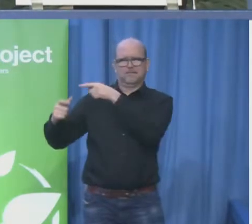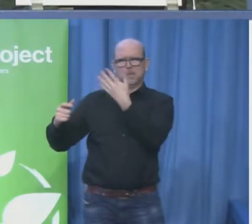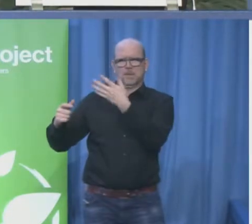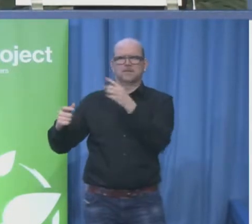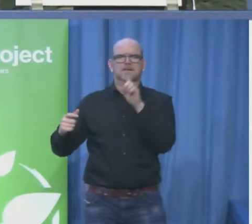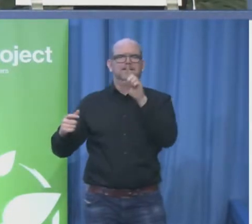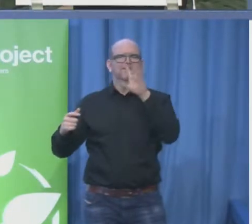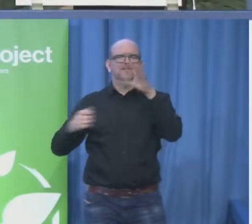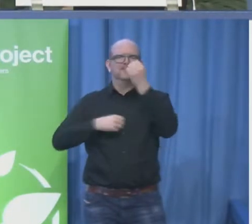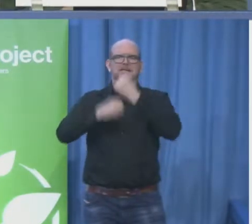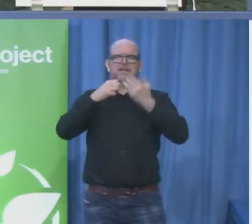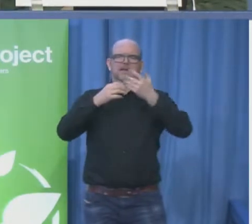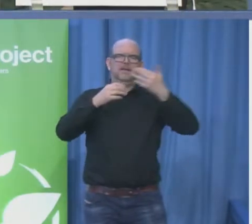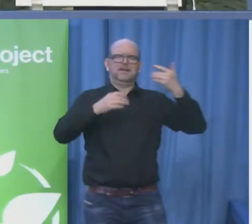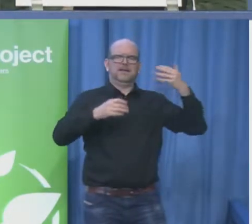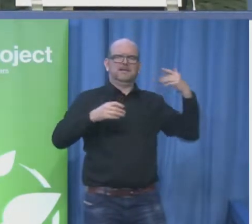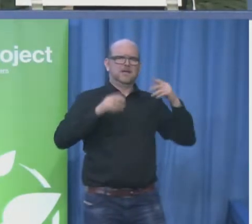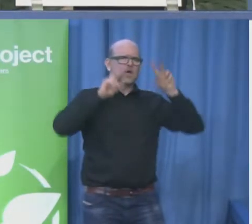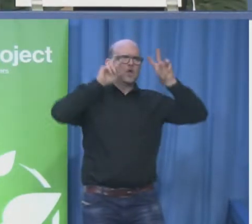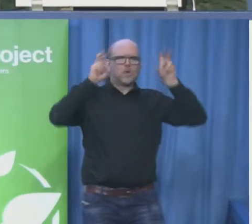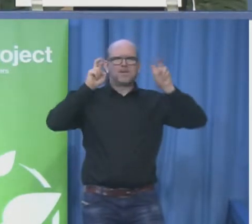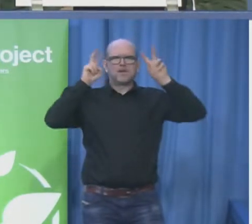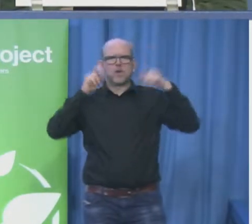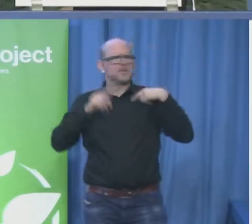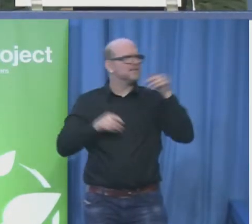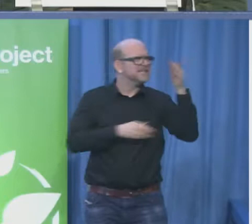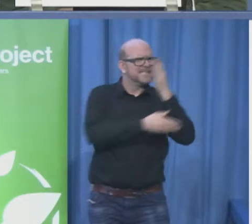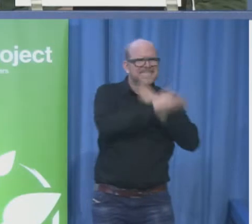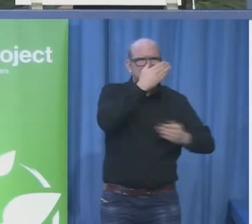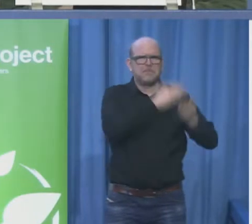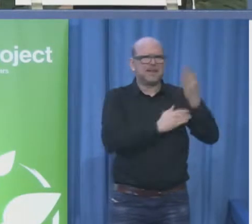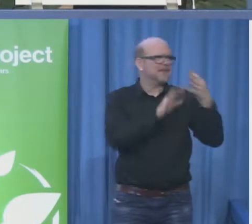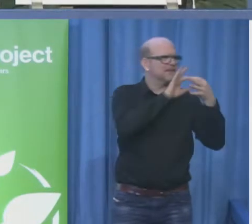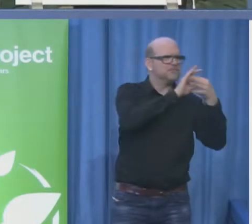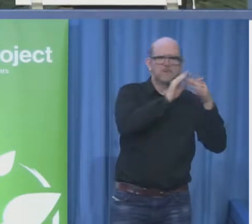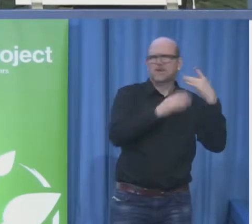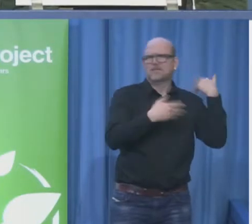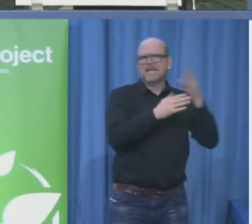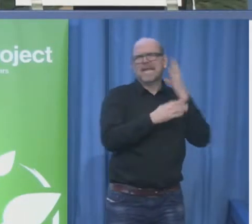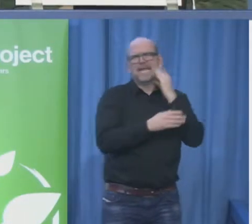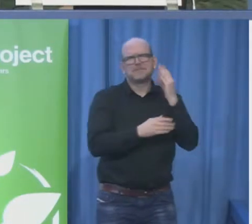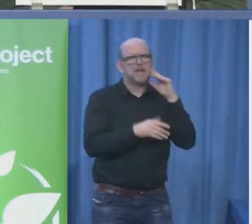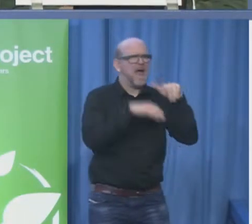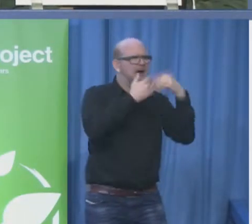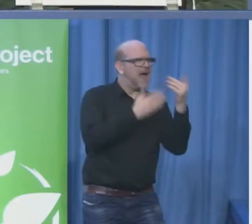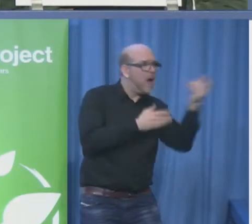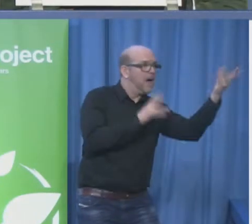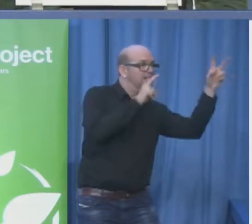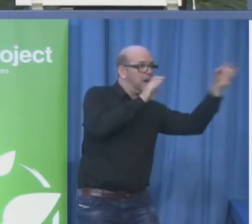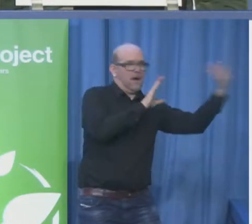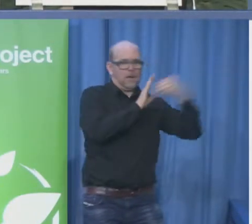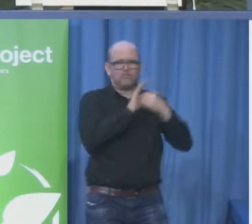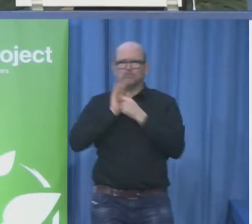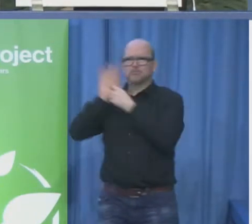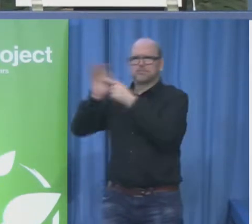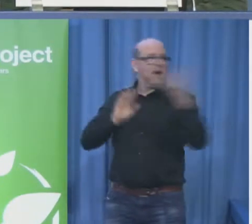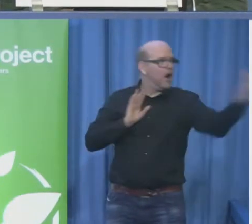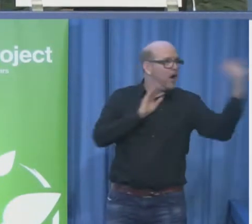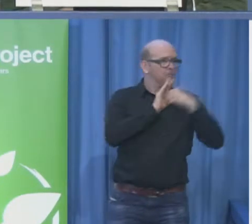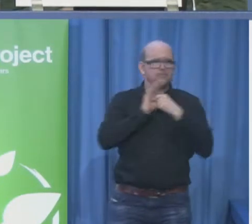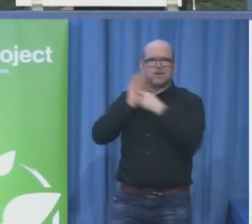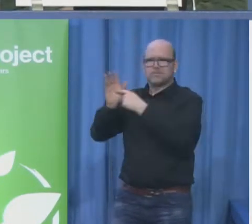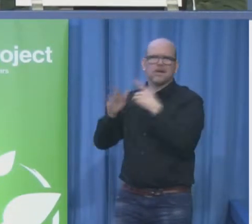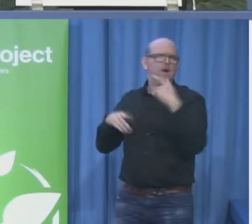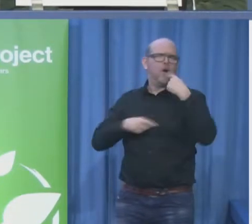thinking about how it enhances their creativity their connectivity to their audiences and places them as a public